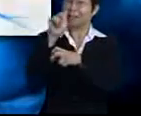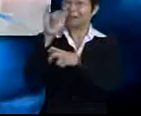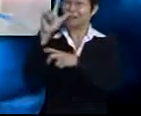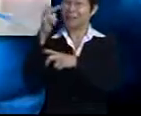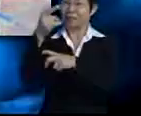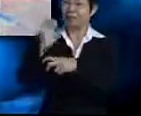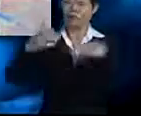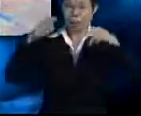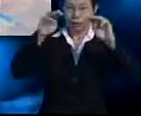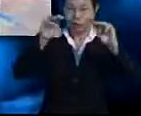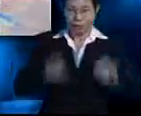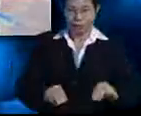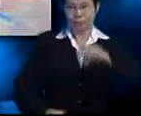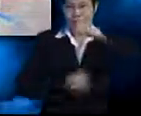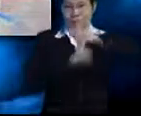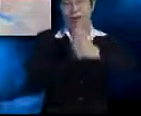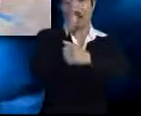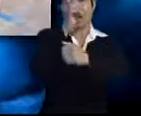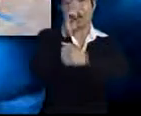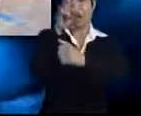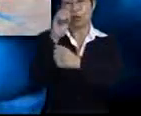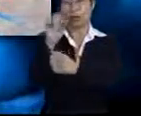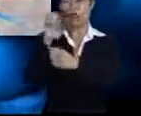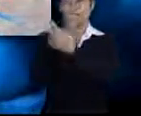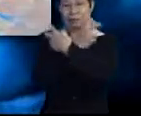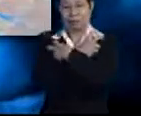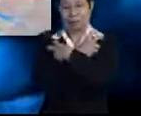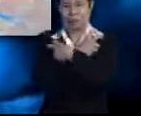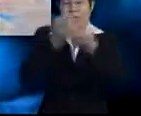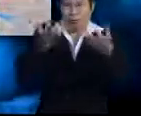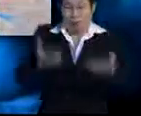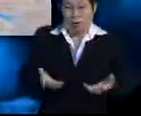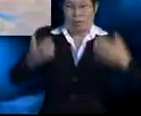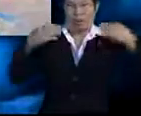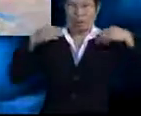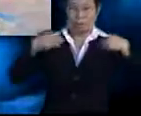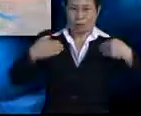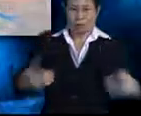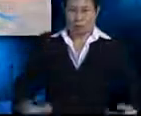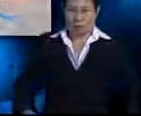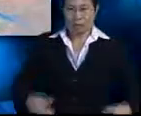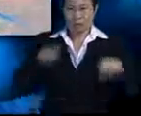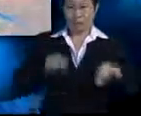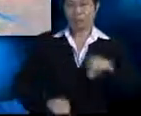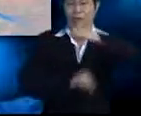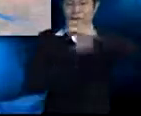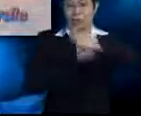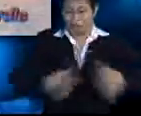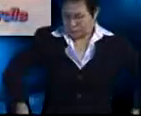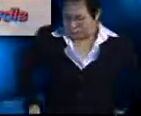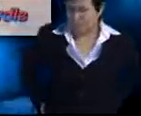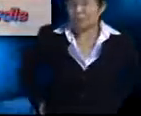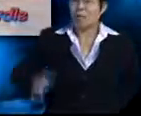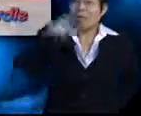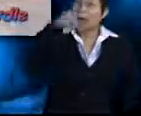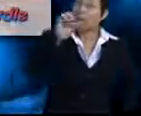Human beings are supported by the endoskeleton. The weight of the human being is supported mainly by the pelvic girdle.